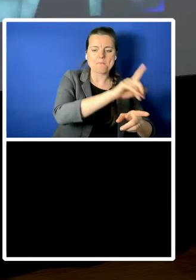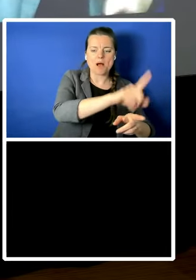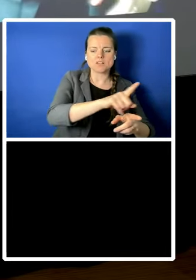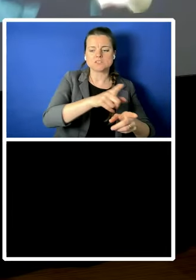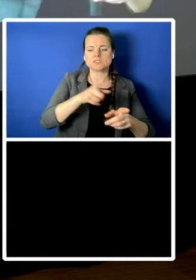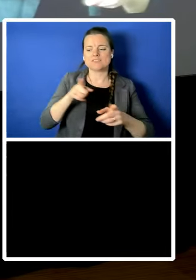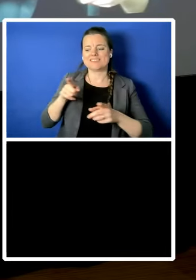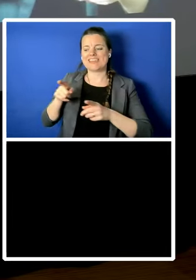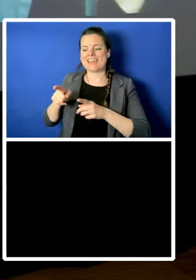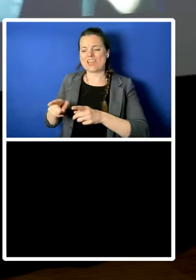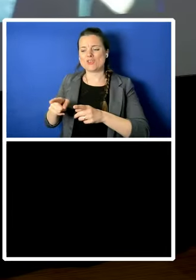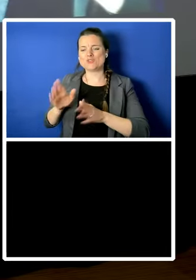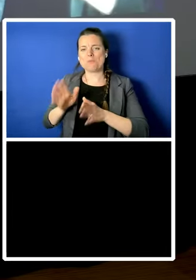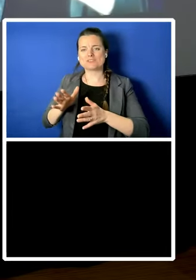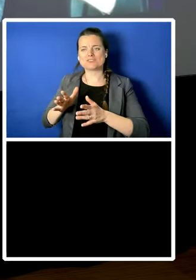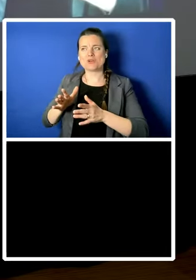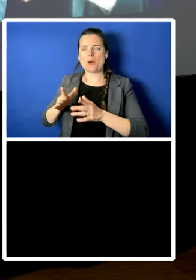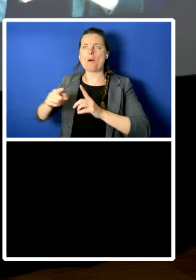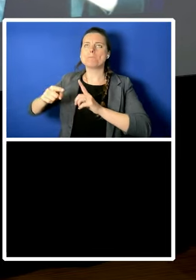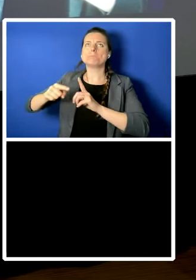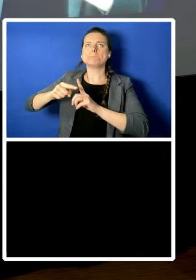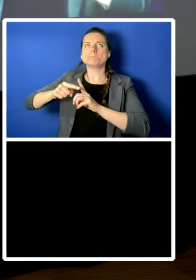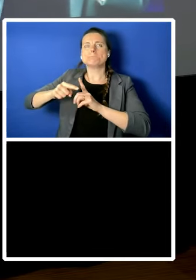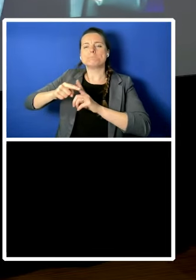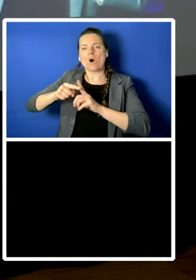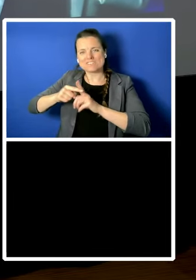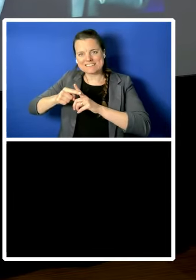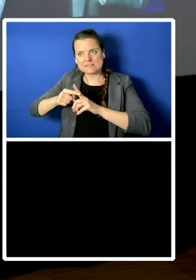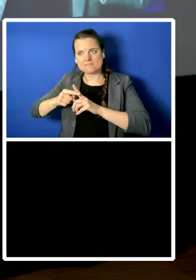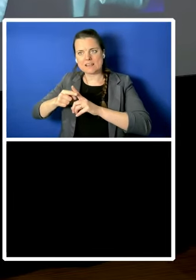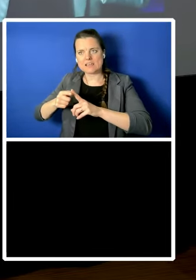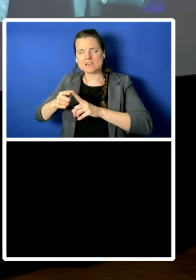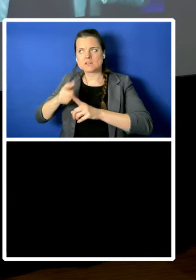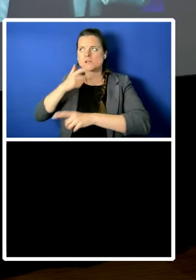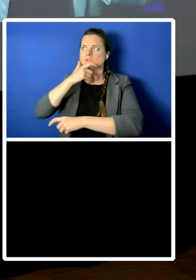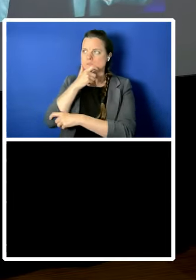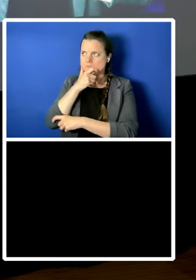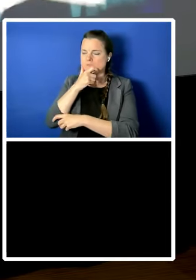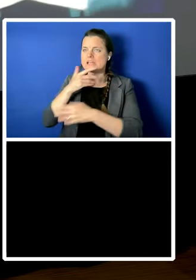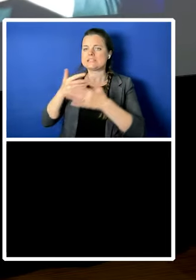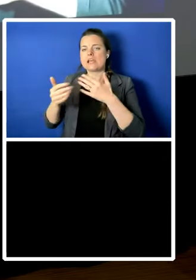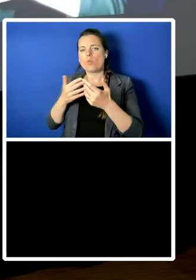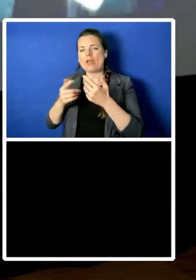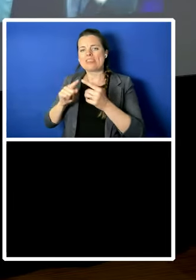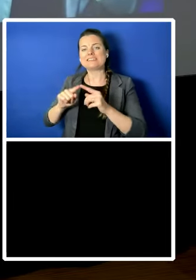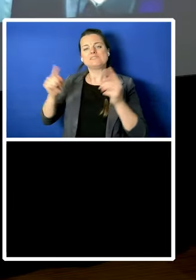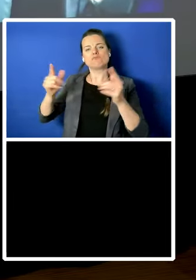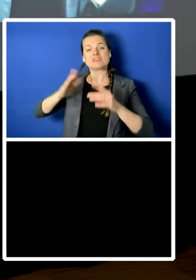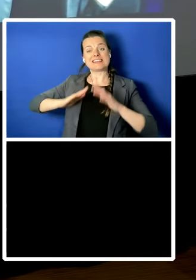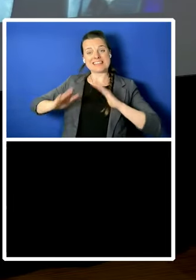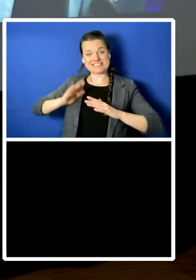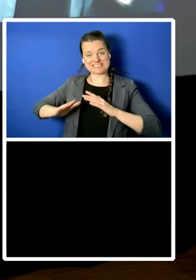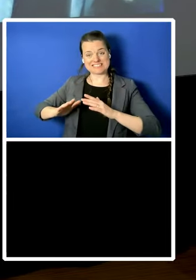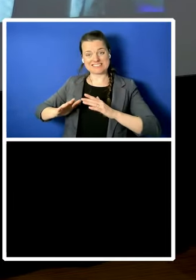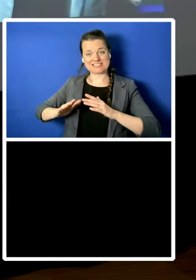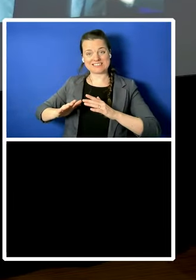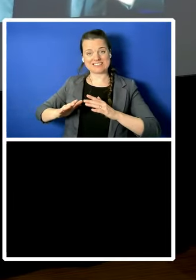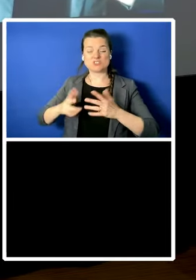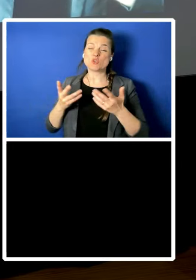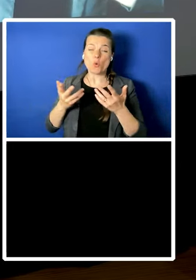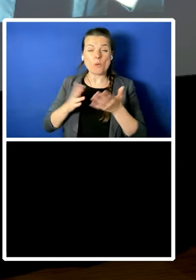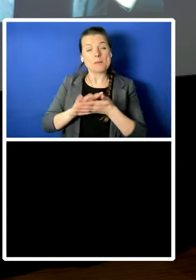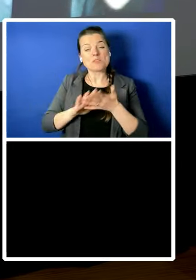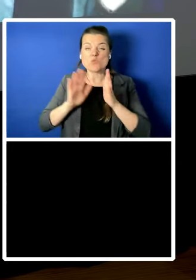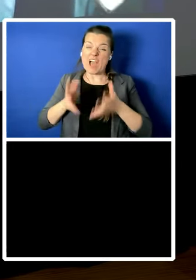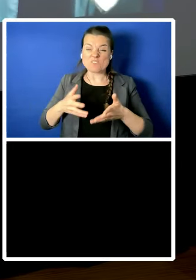the you you positively deal with people's differential needs so you have to have maternity leave and you